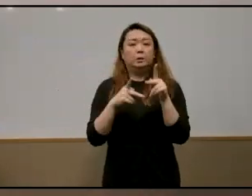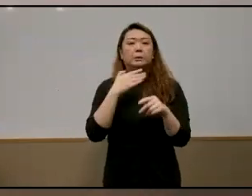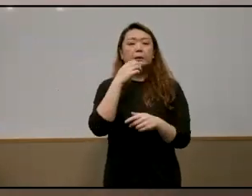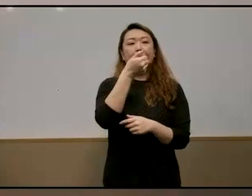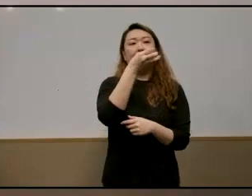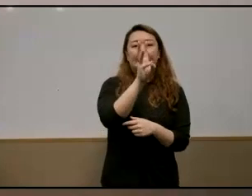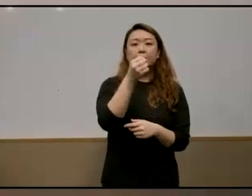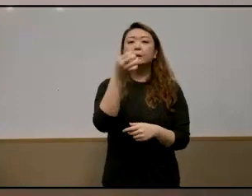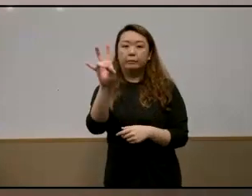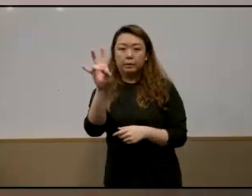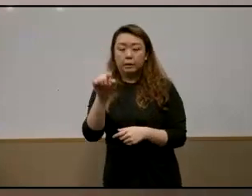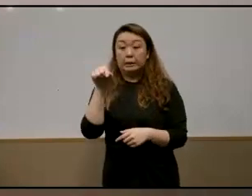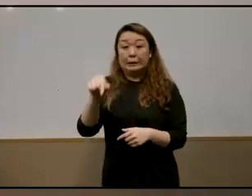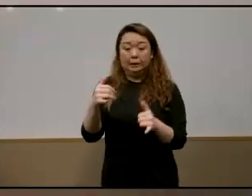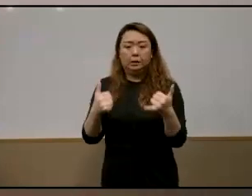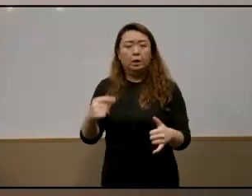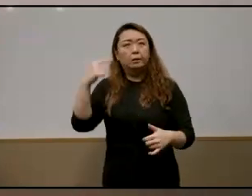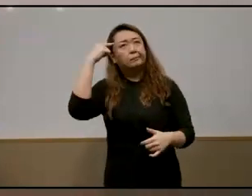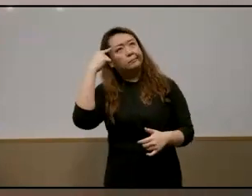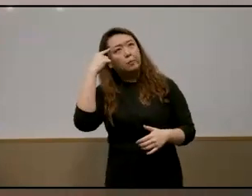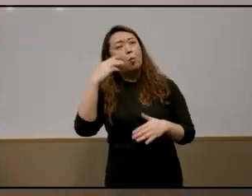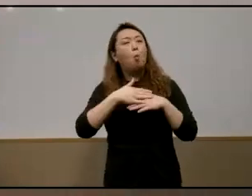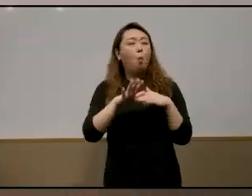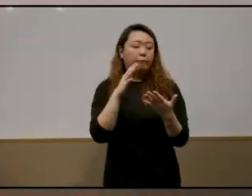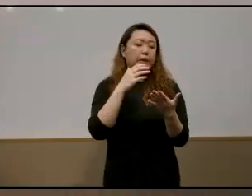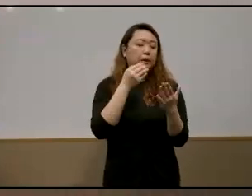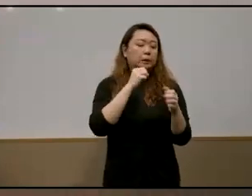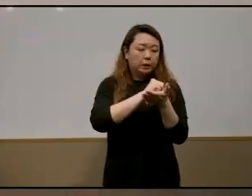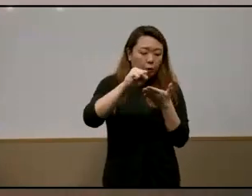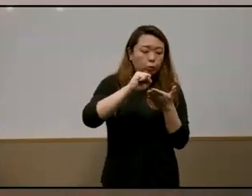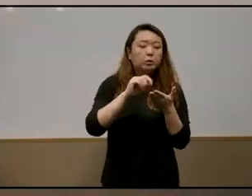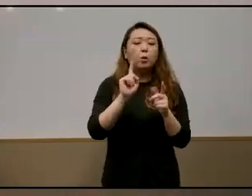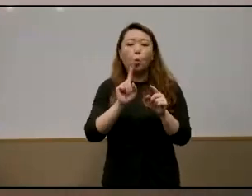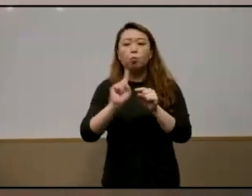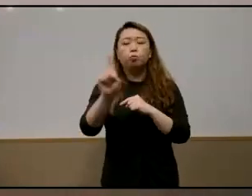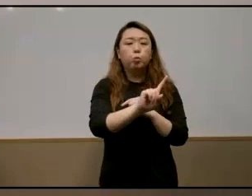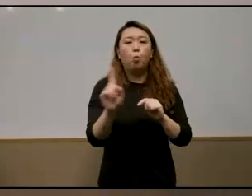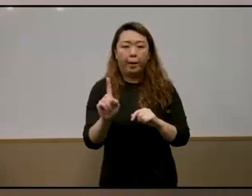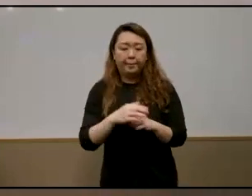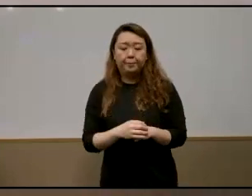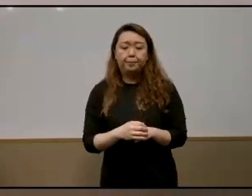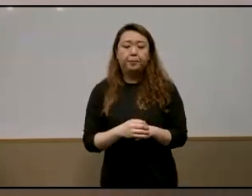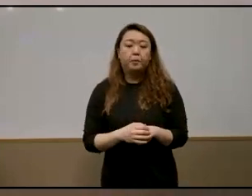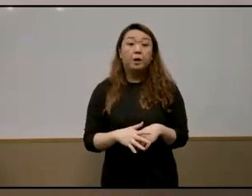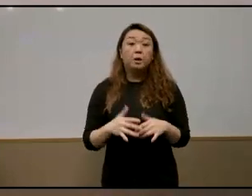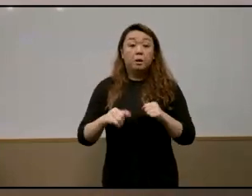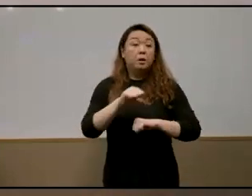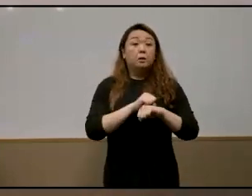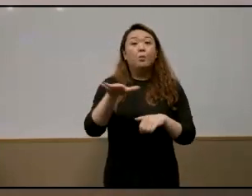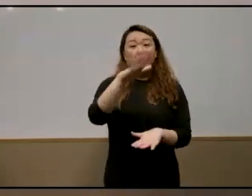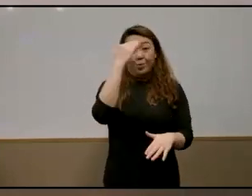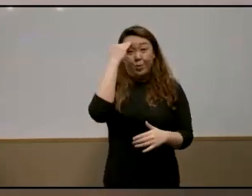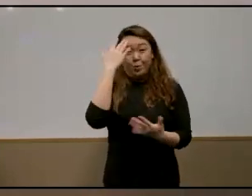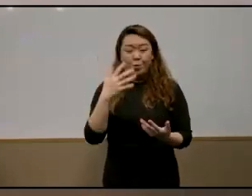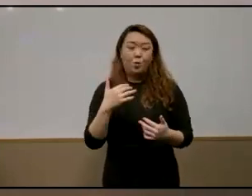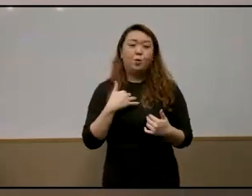were on the cusp of deciding which post-secondary institution they wanted to attend so in singapore as as a singapore audience will know there are